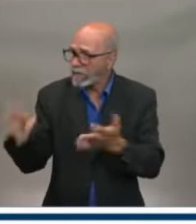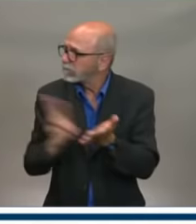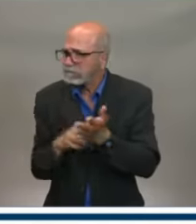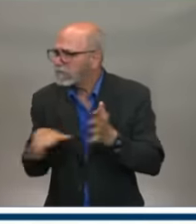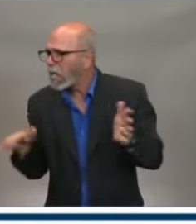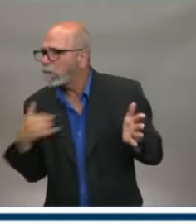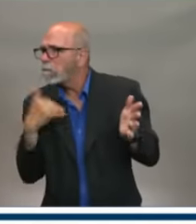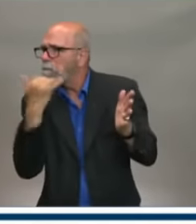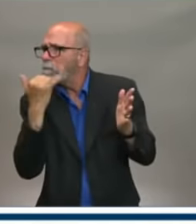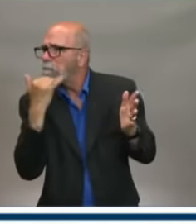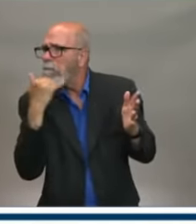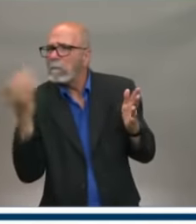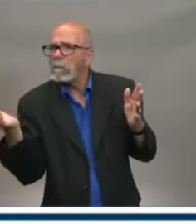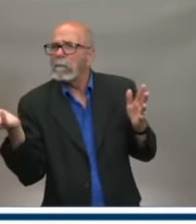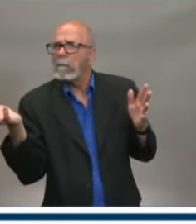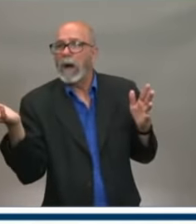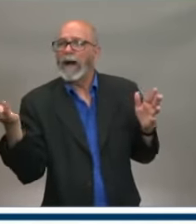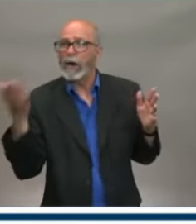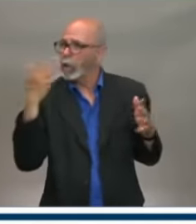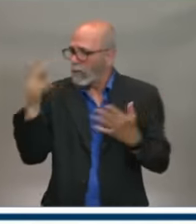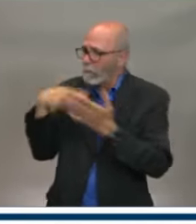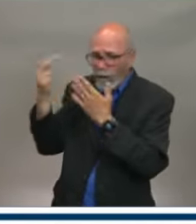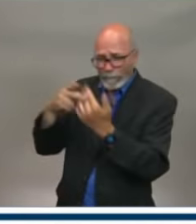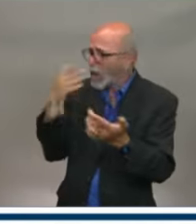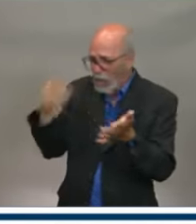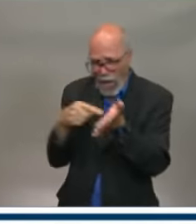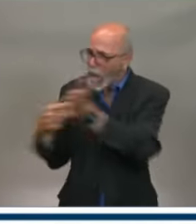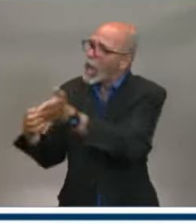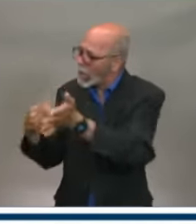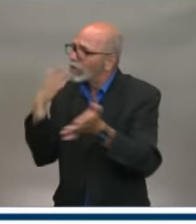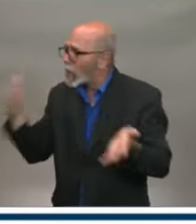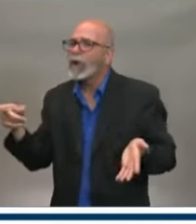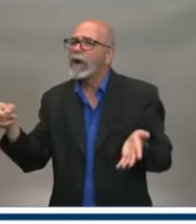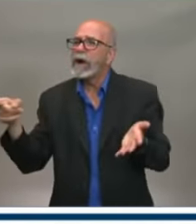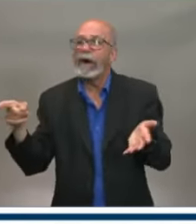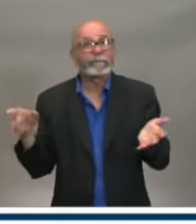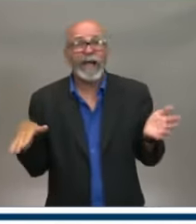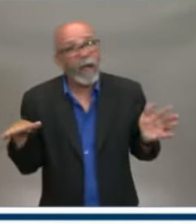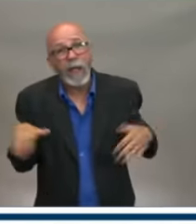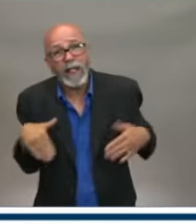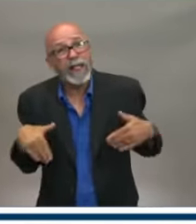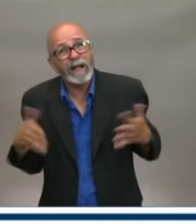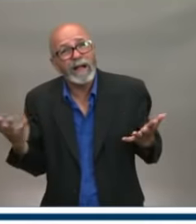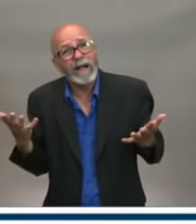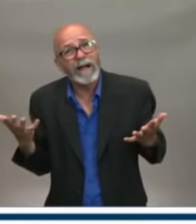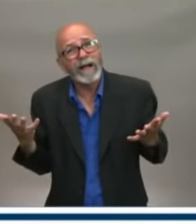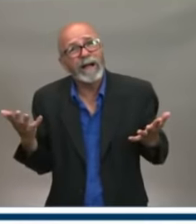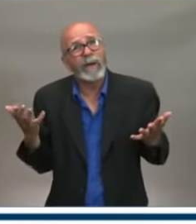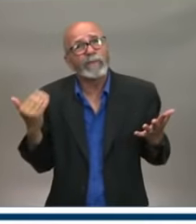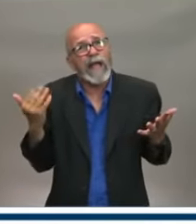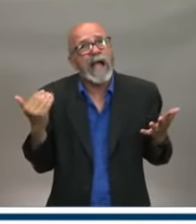is a good program. It's one of the programs that puts us all in this together. The commercial